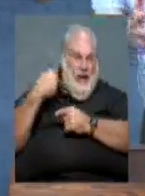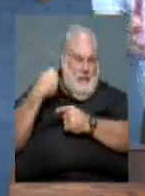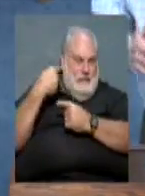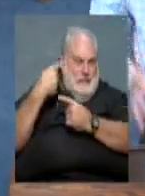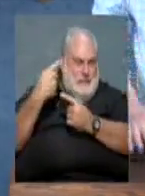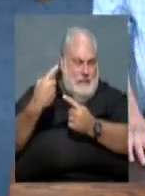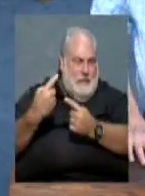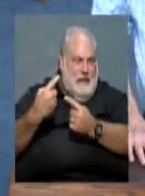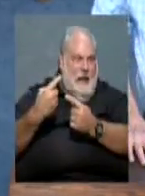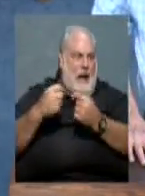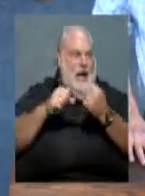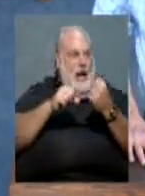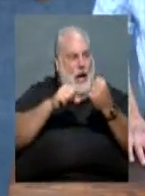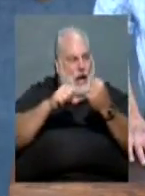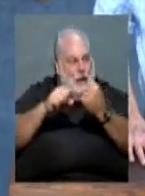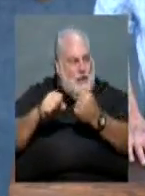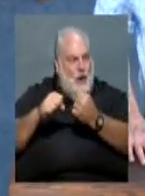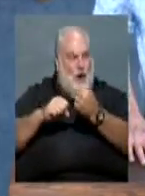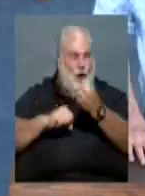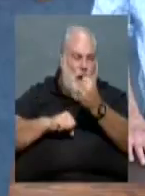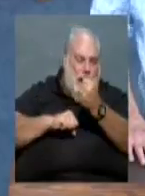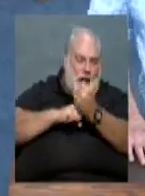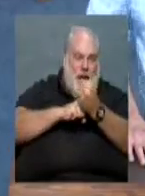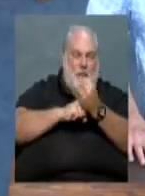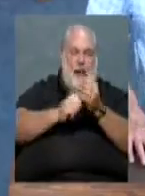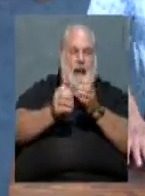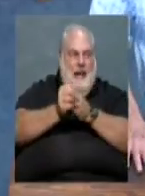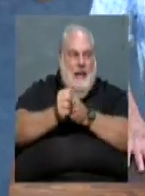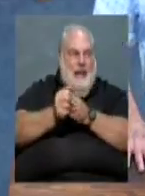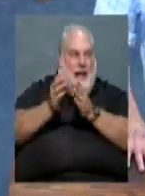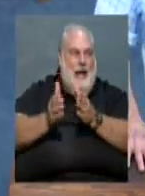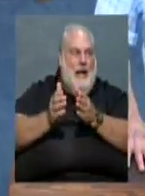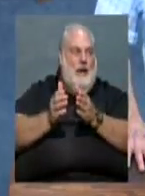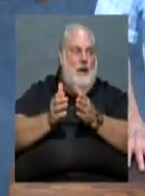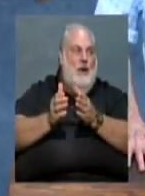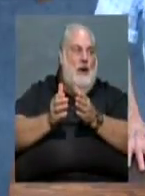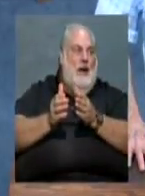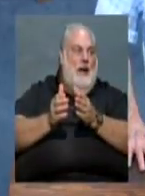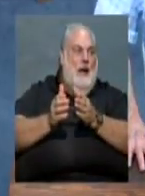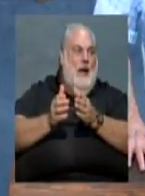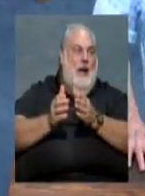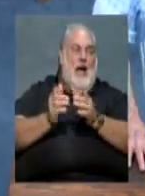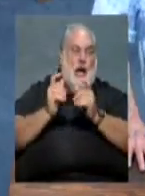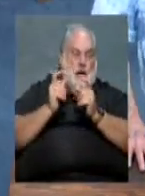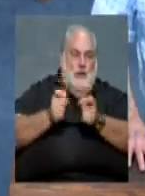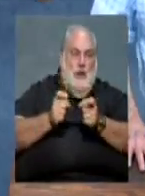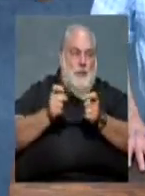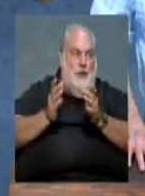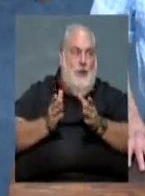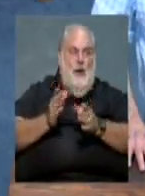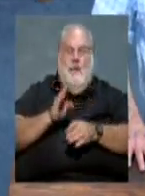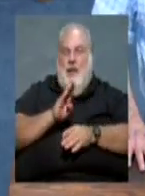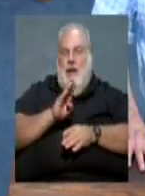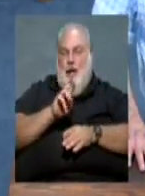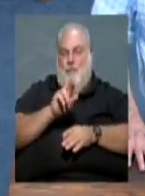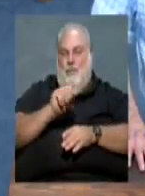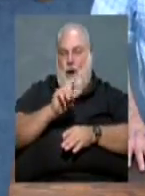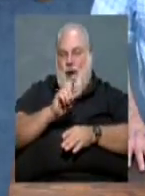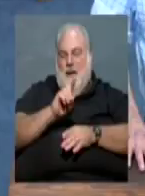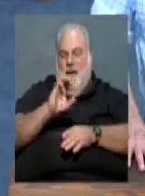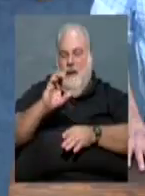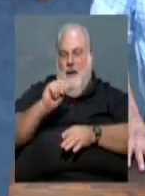real benefit help leader, supporter, contributor to it. And that's Brad Cazort.